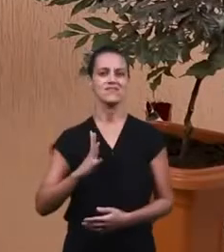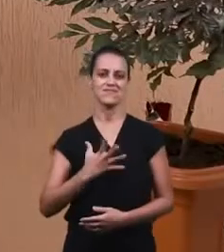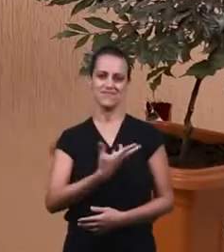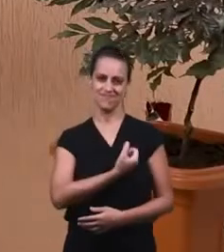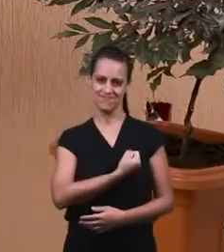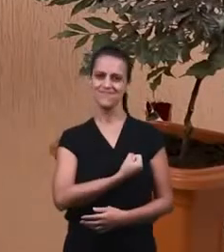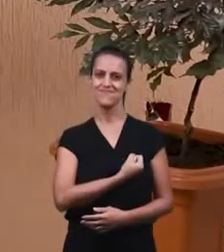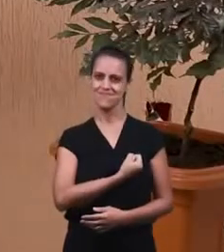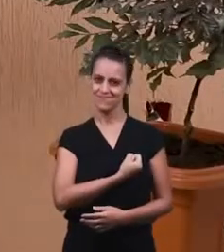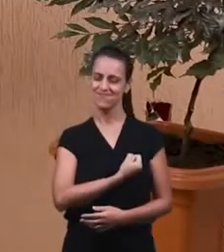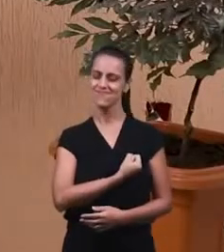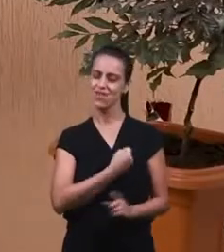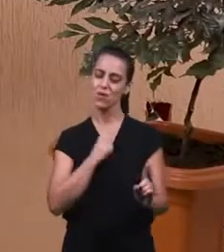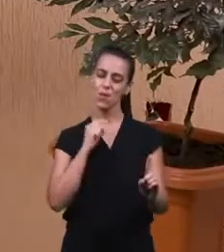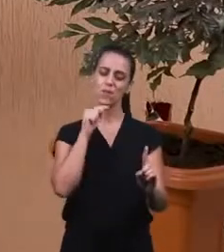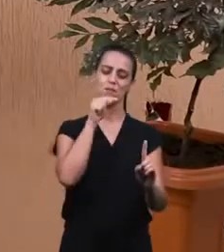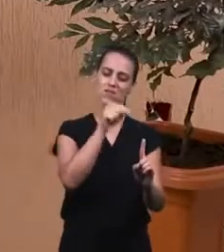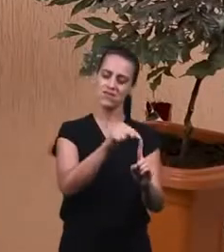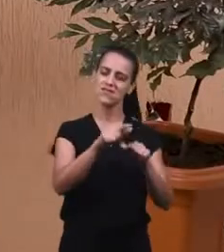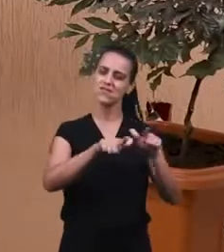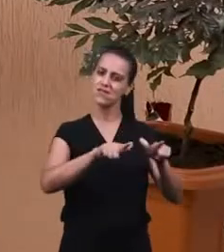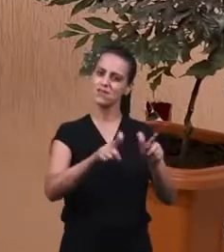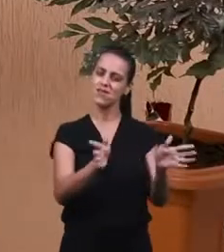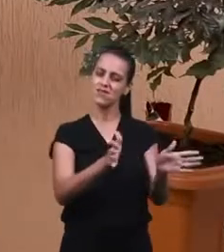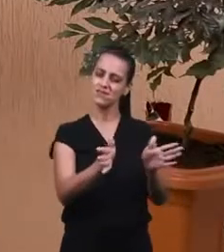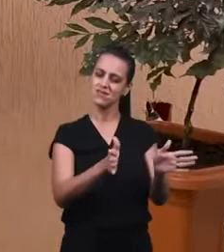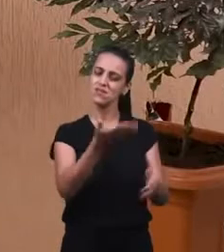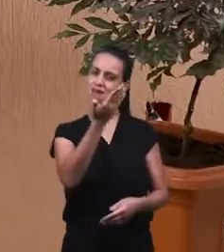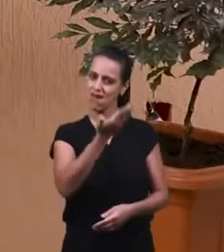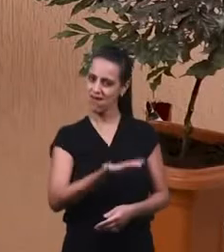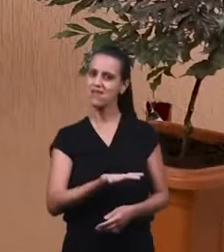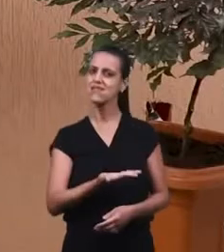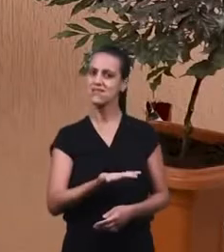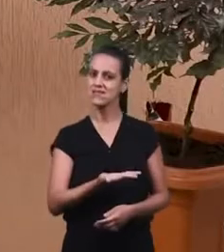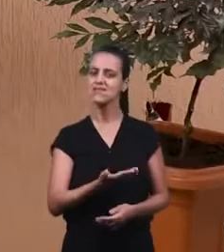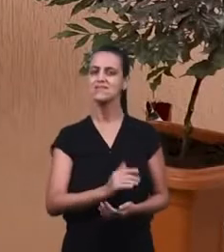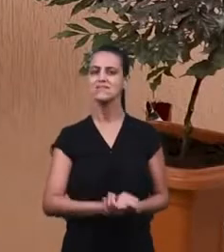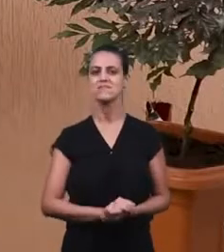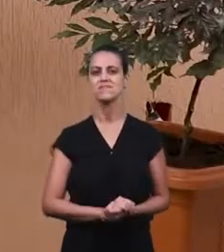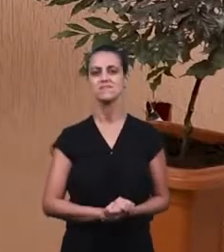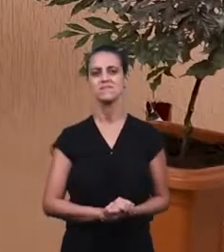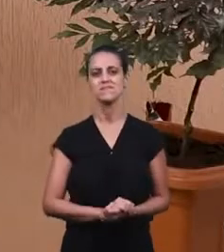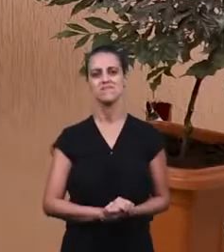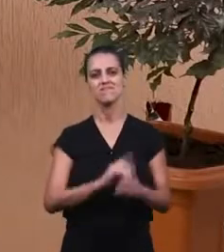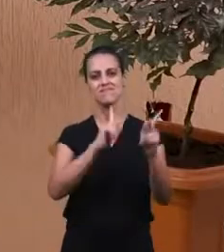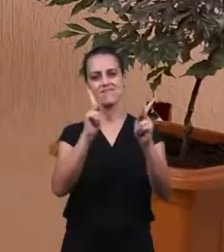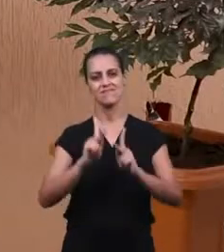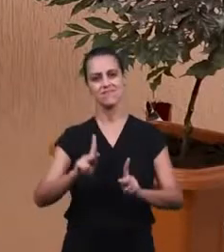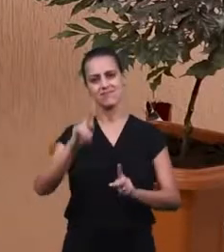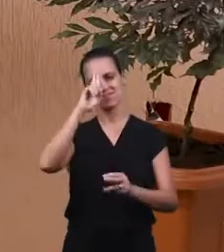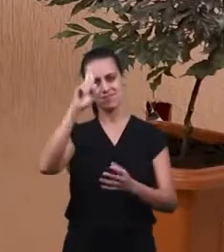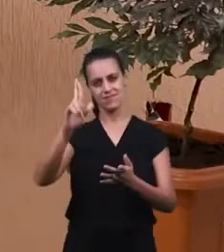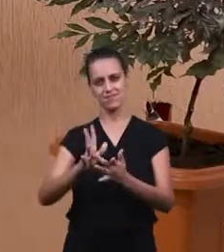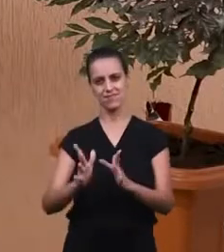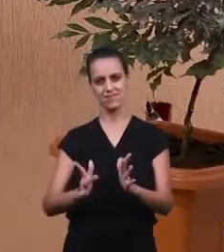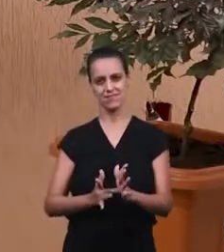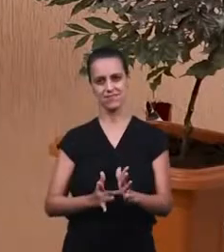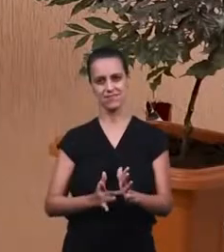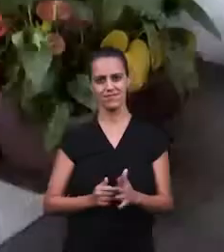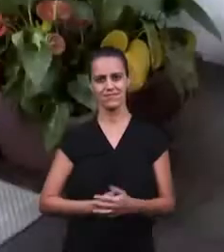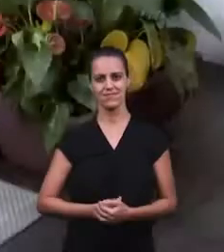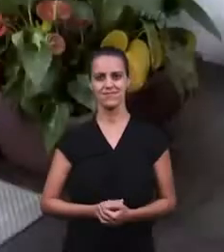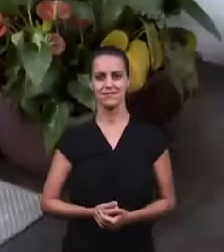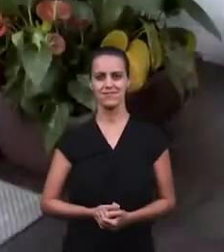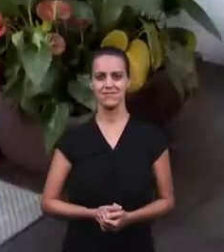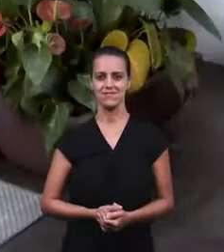So. That's. The goal. Of the work. Of accessibility. Of the Maranatha. Christian Church. Peace. Of the Lord. Jesus.